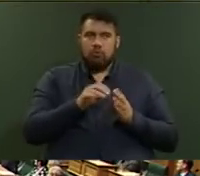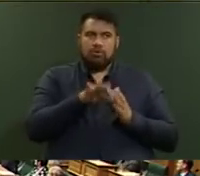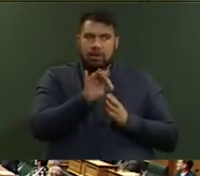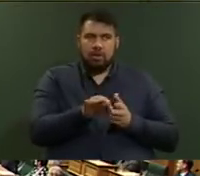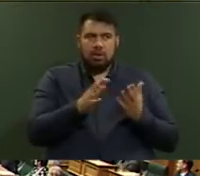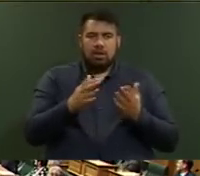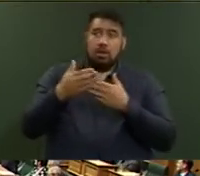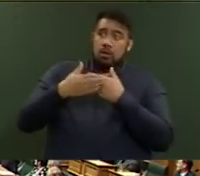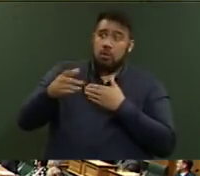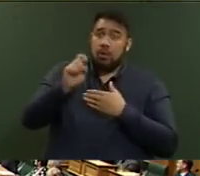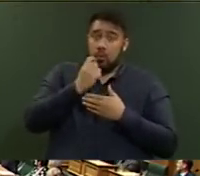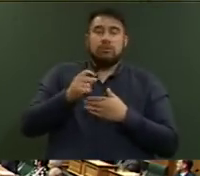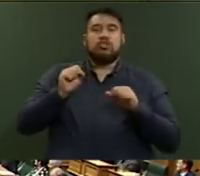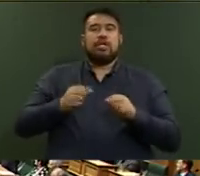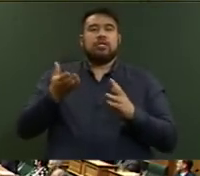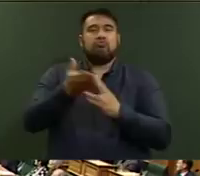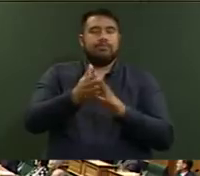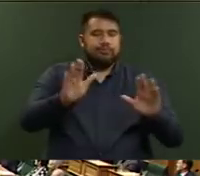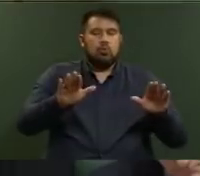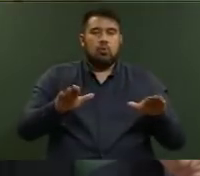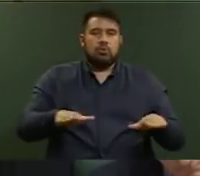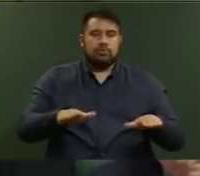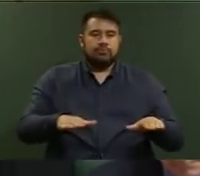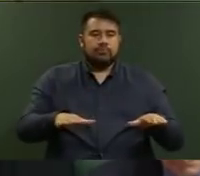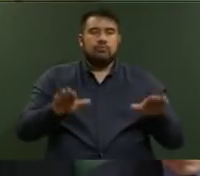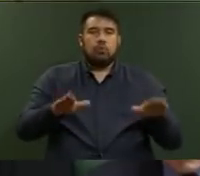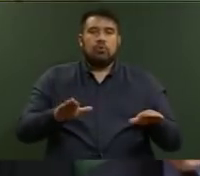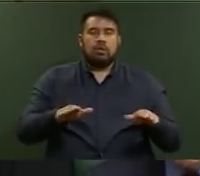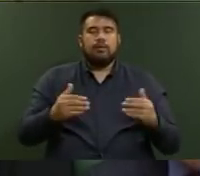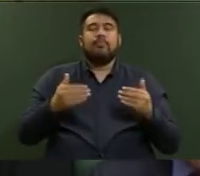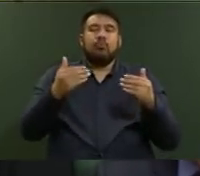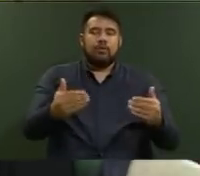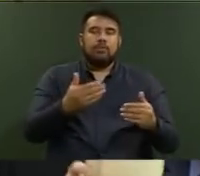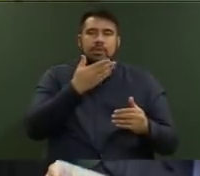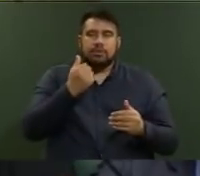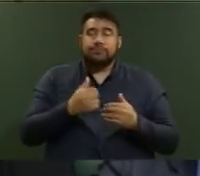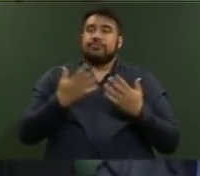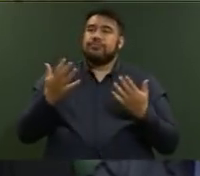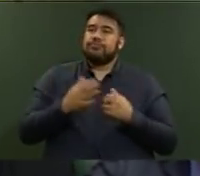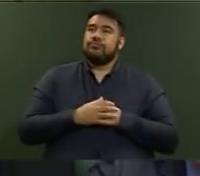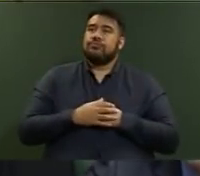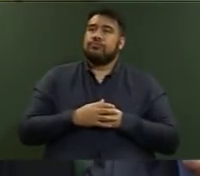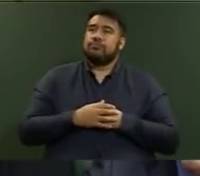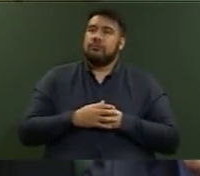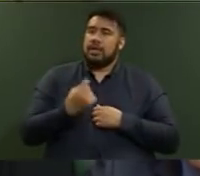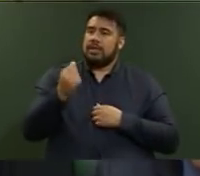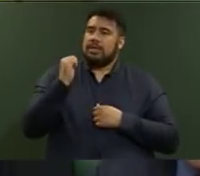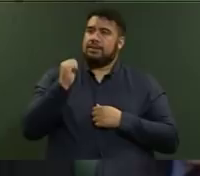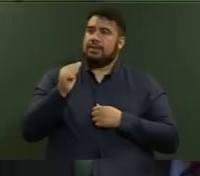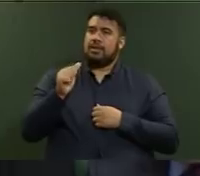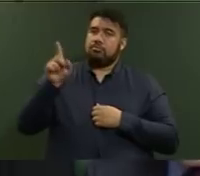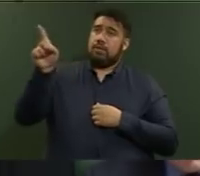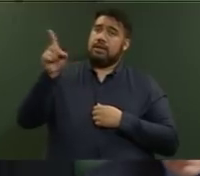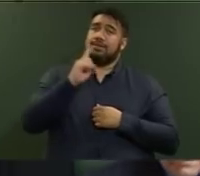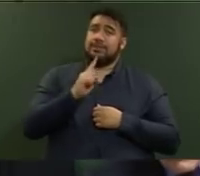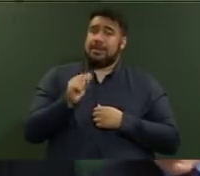Speaker, why did he tell media yesterday that the Government, the quote, will build,